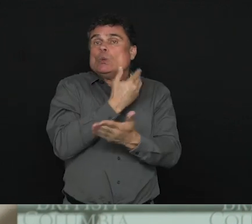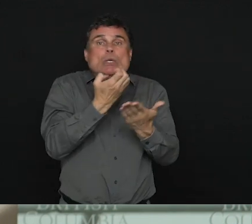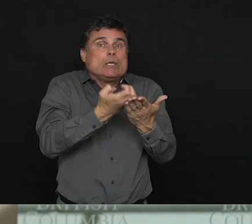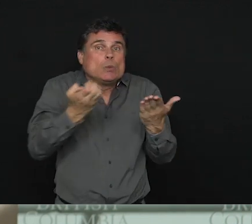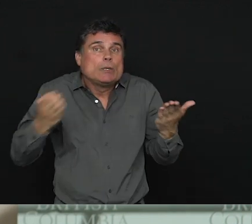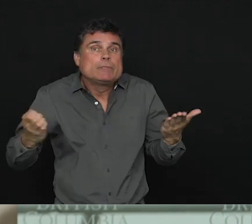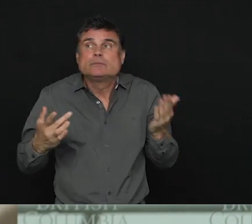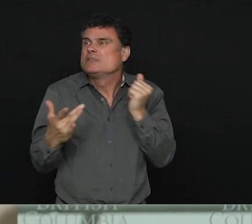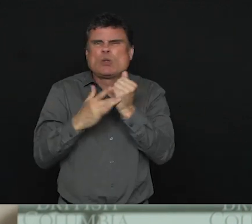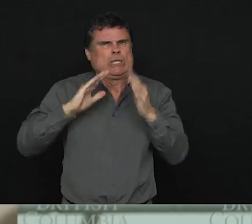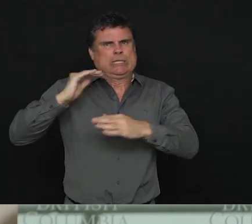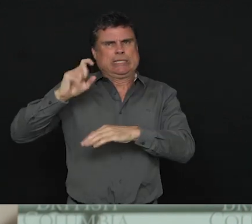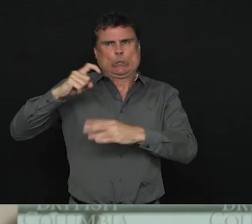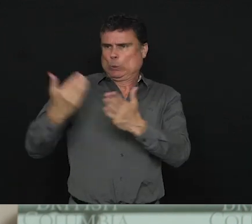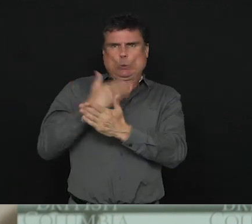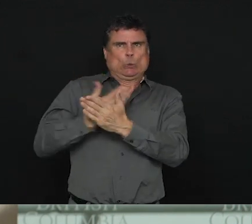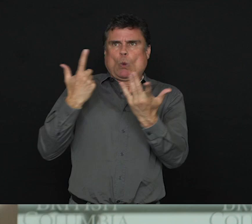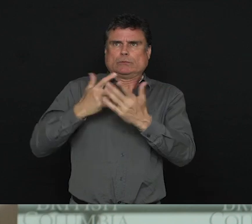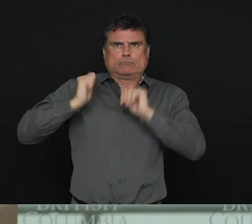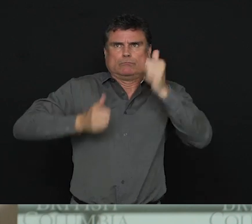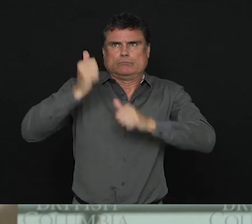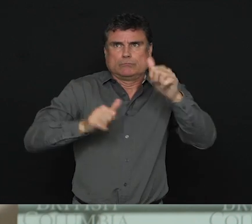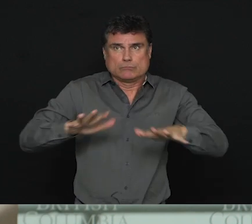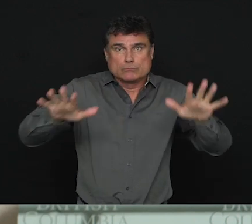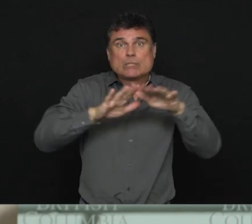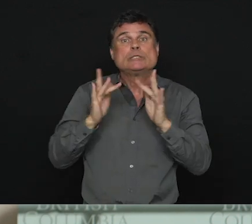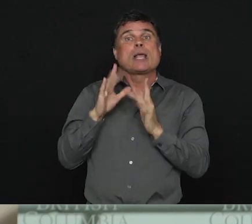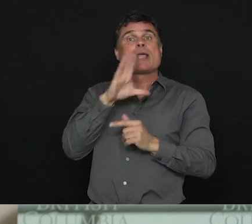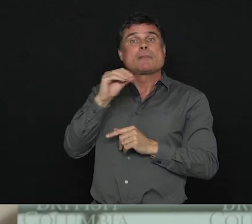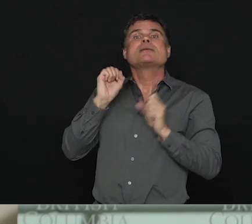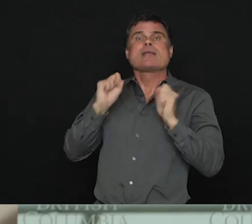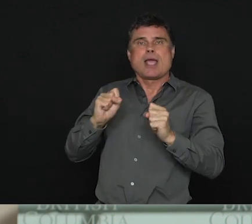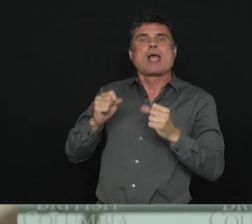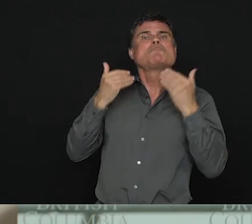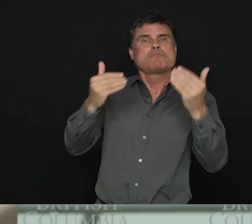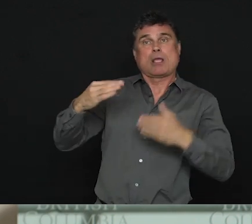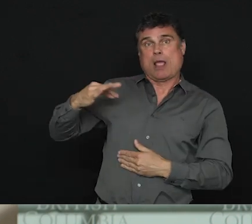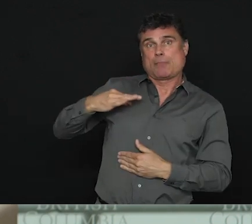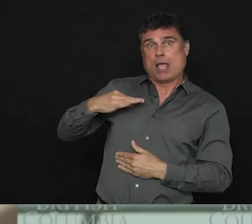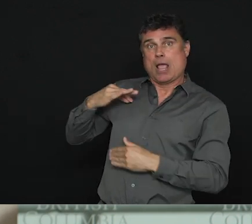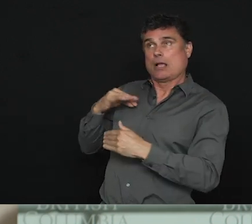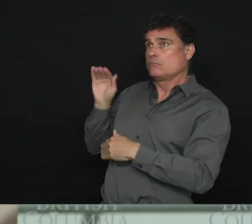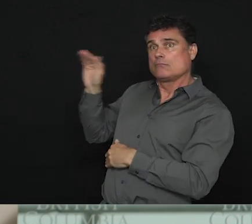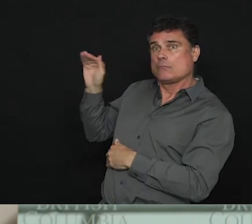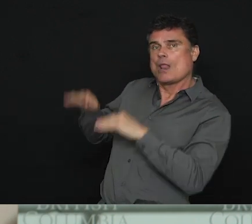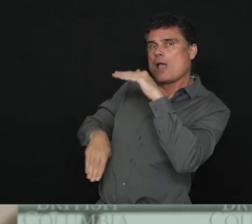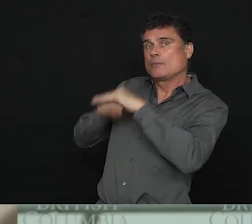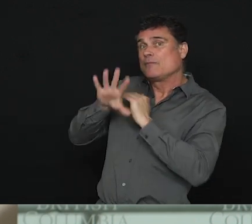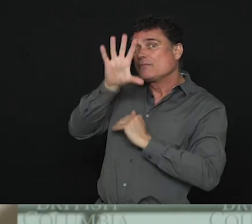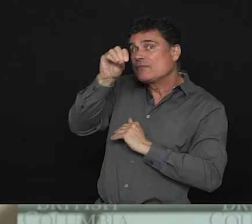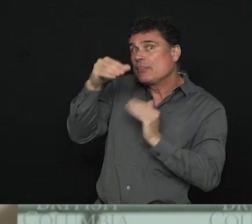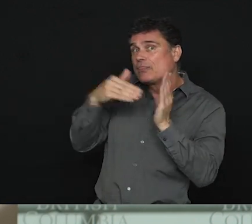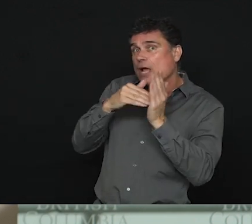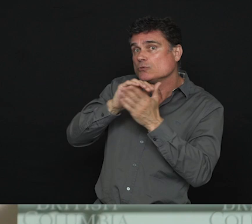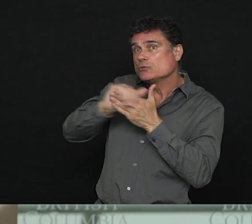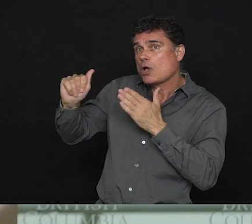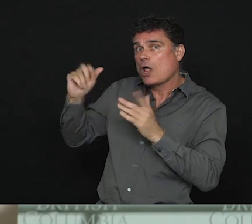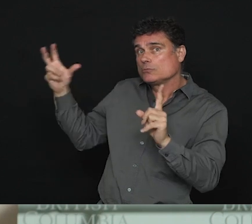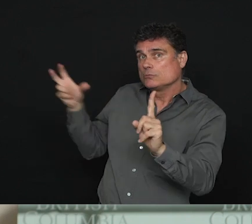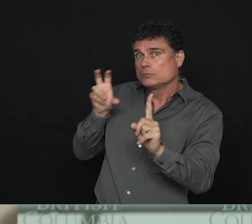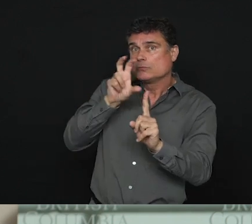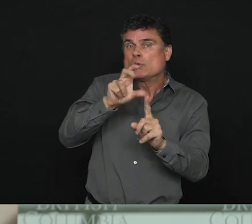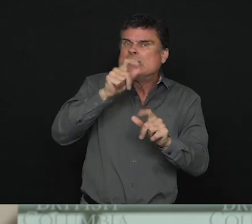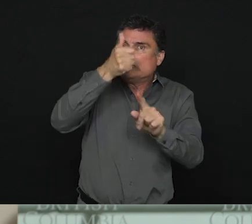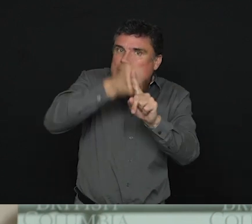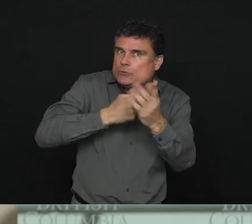apply for up to $50,000 per project. The provincial funding will cover up to 90% of eligible equipment